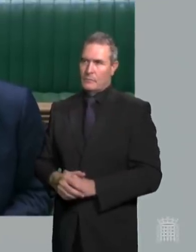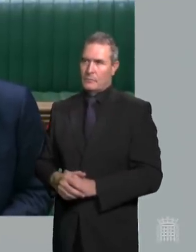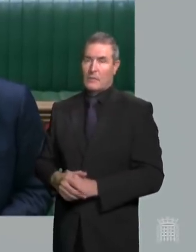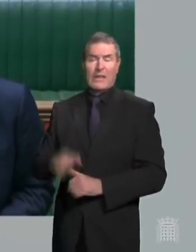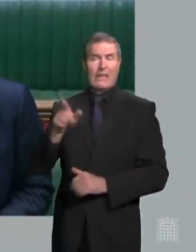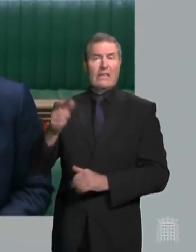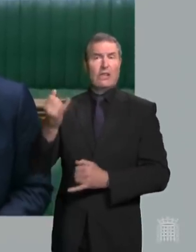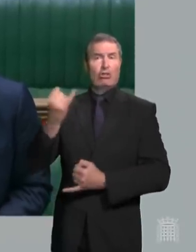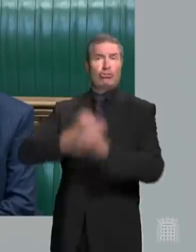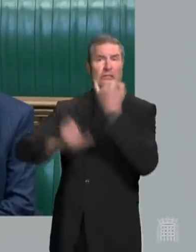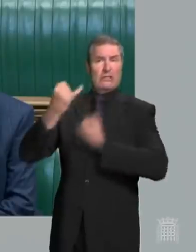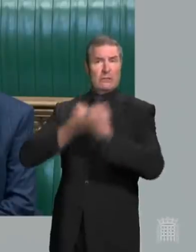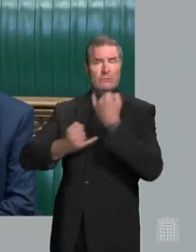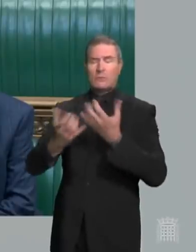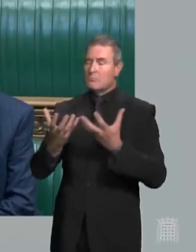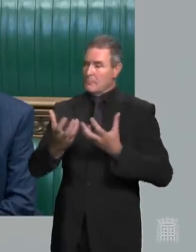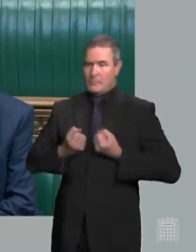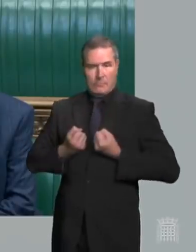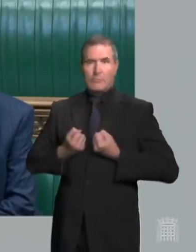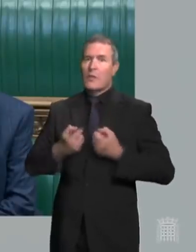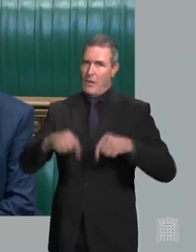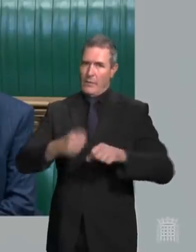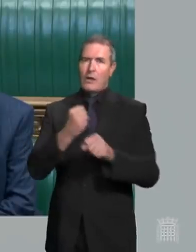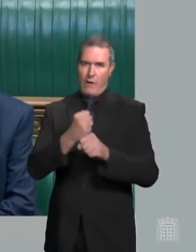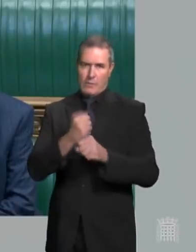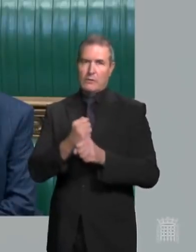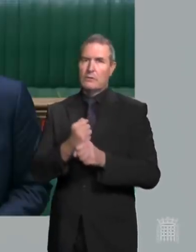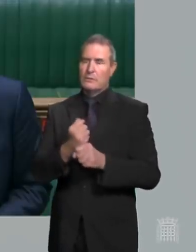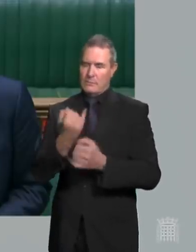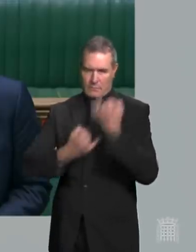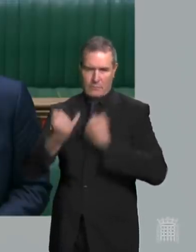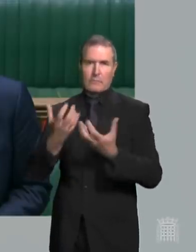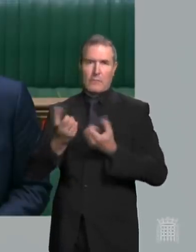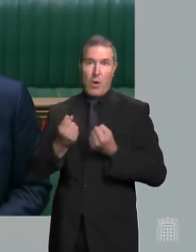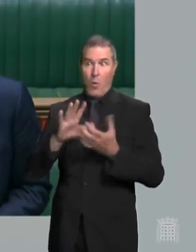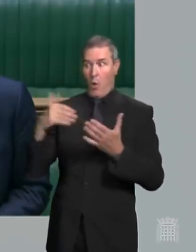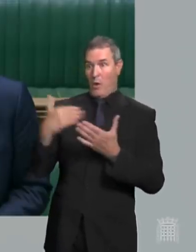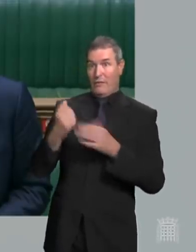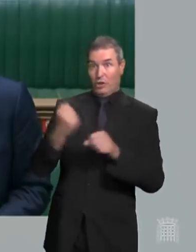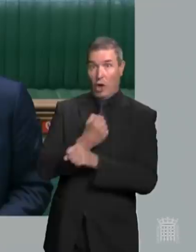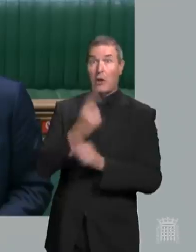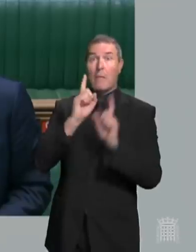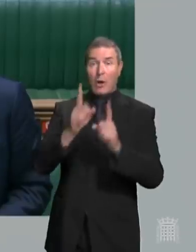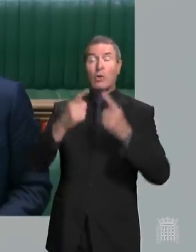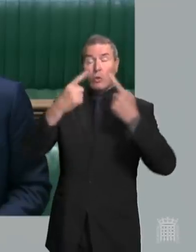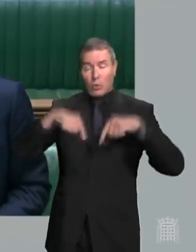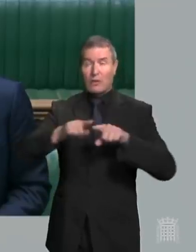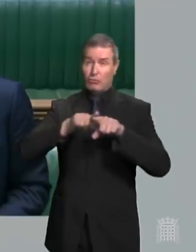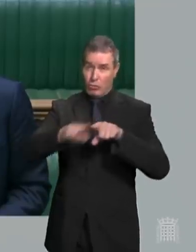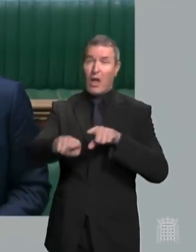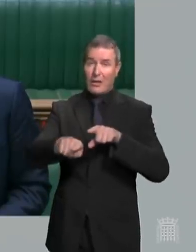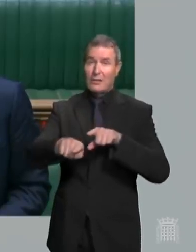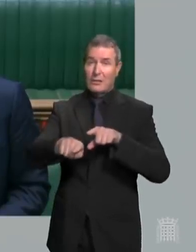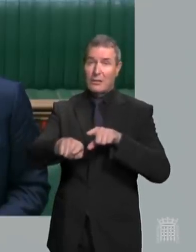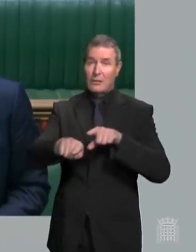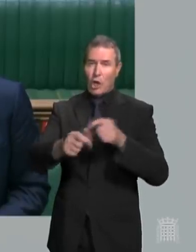criticisms most sincerely of the government and everything that we have done but all I can say we have tried throughout this pandemic